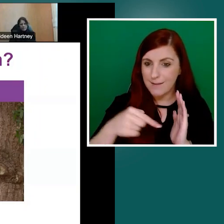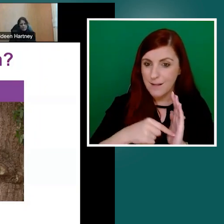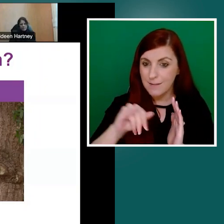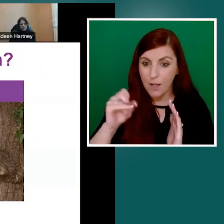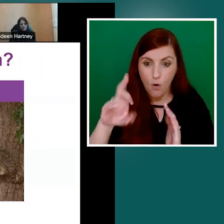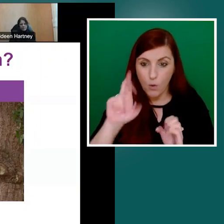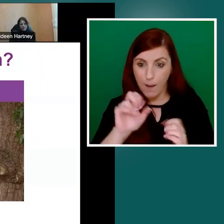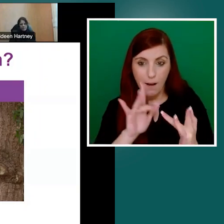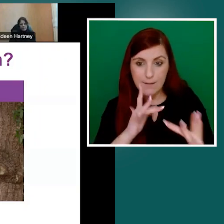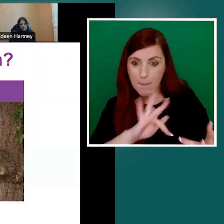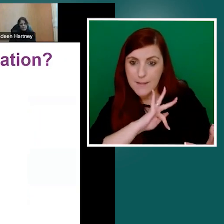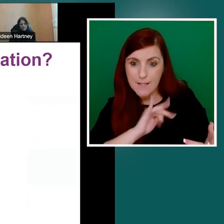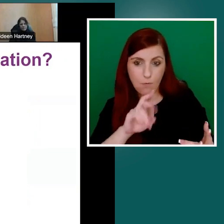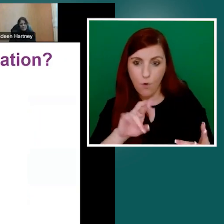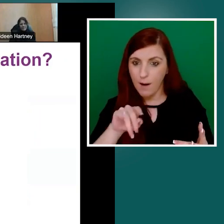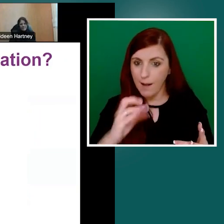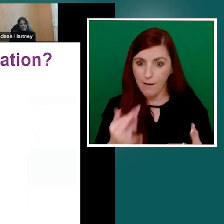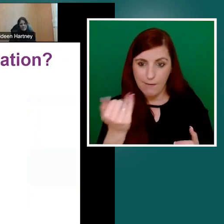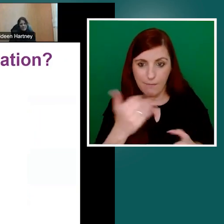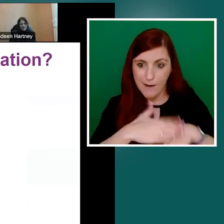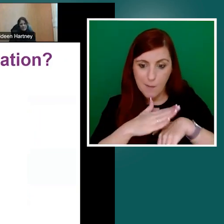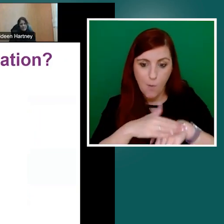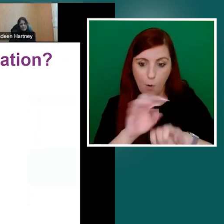on your literacy friendly journey. Thank you.